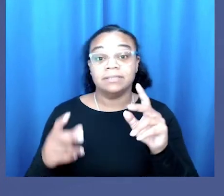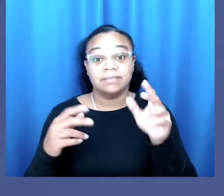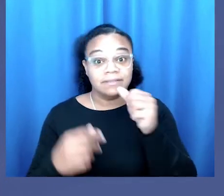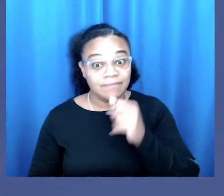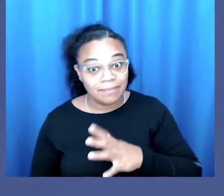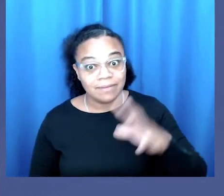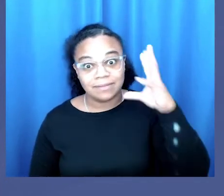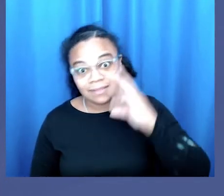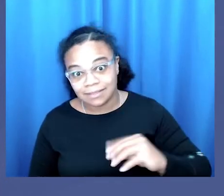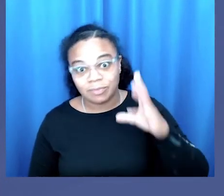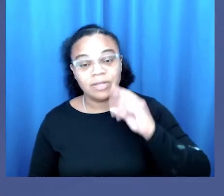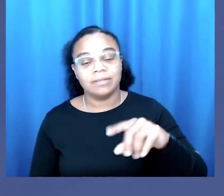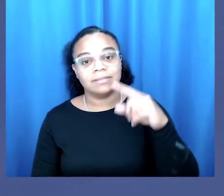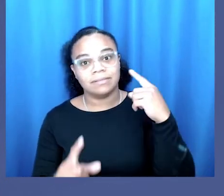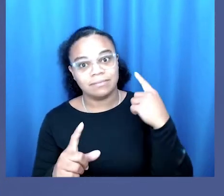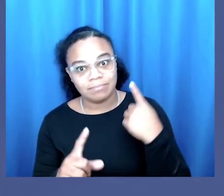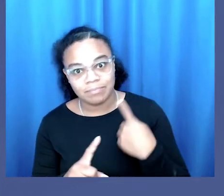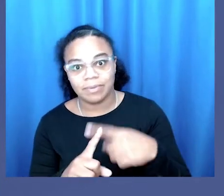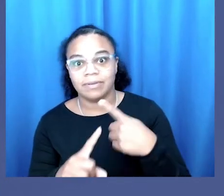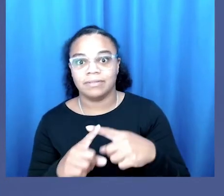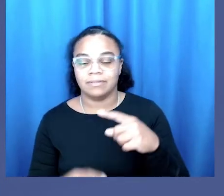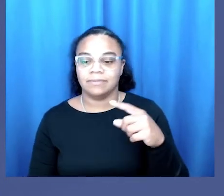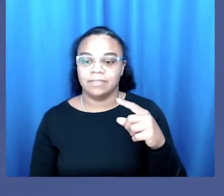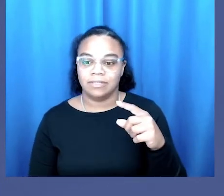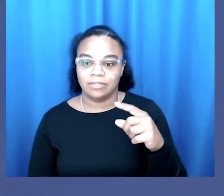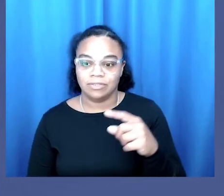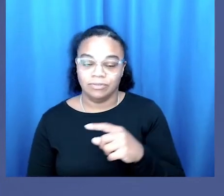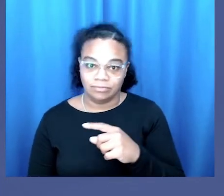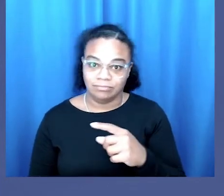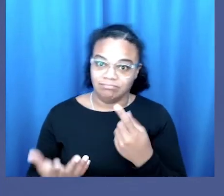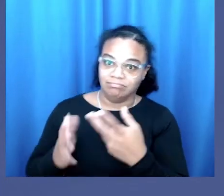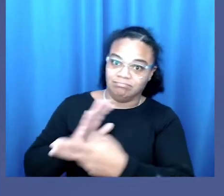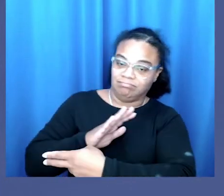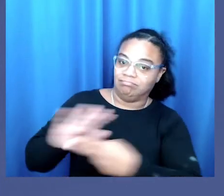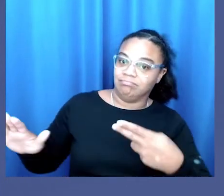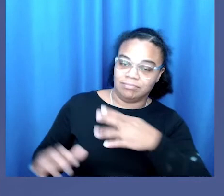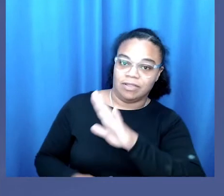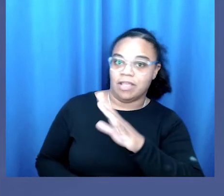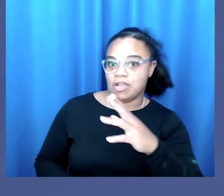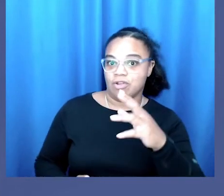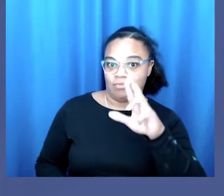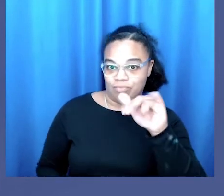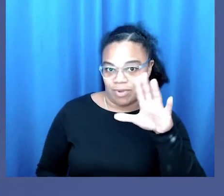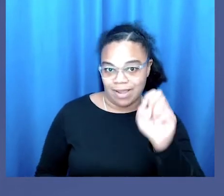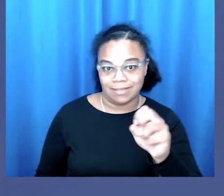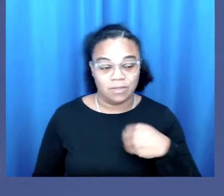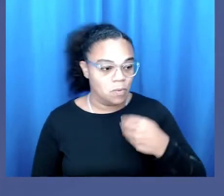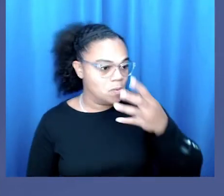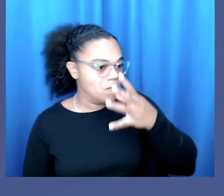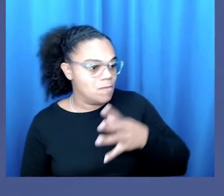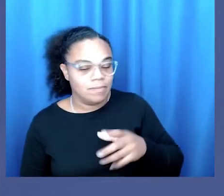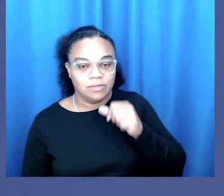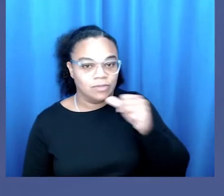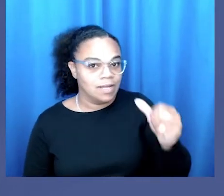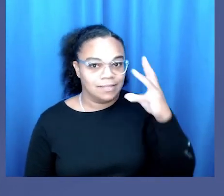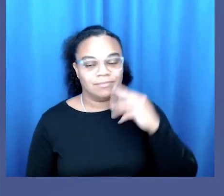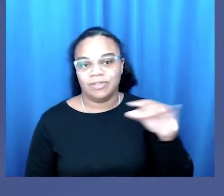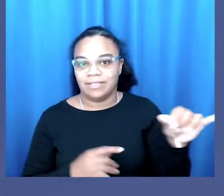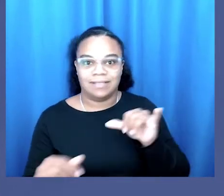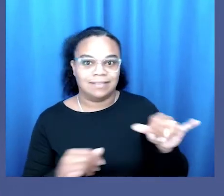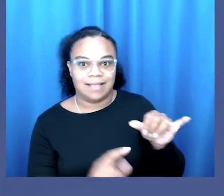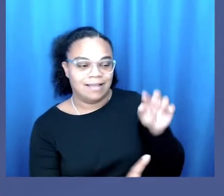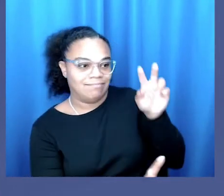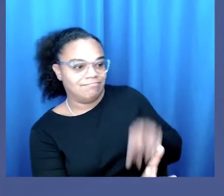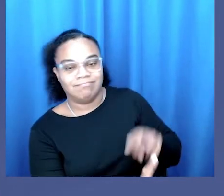females experience that positively racialized as white women do not experience or experience to a much